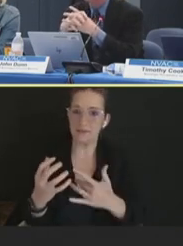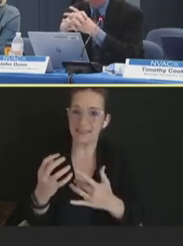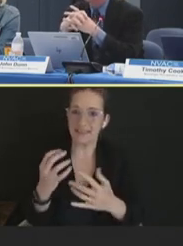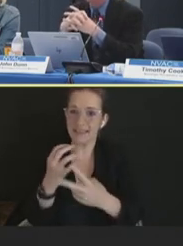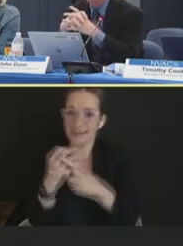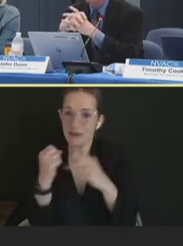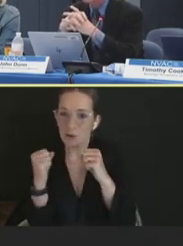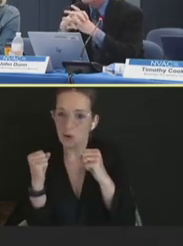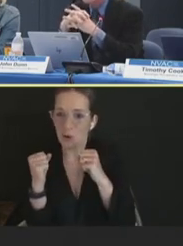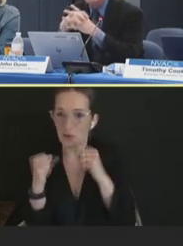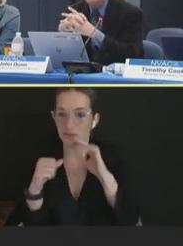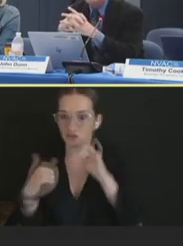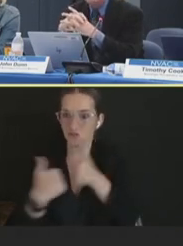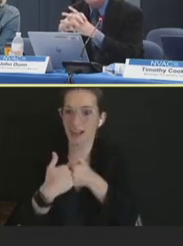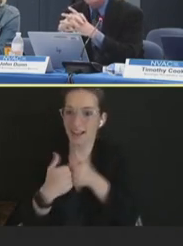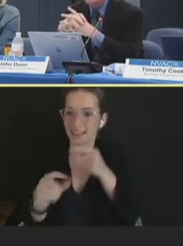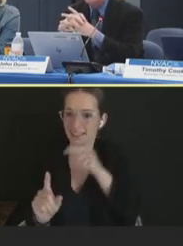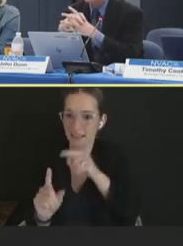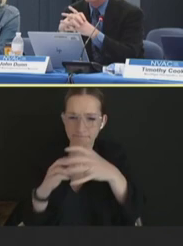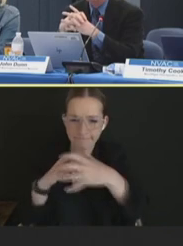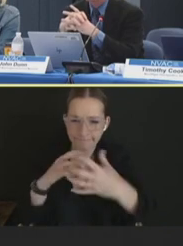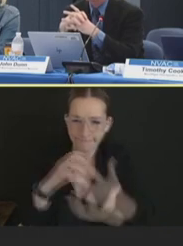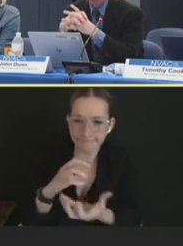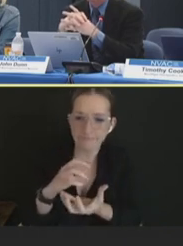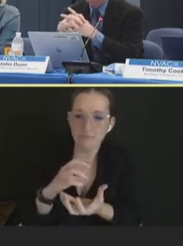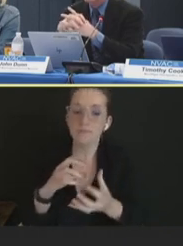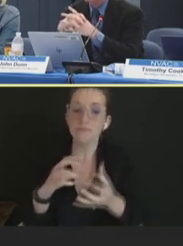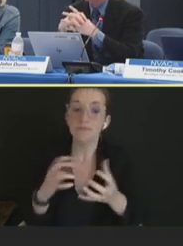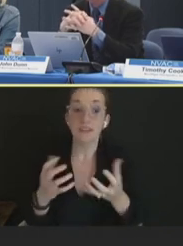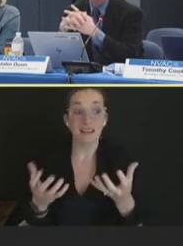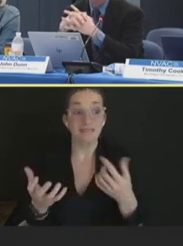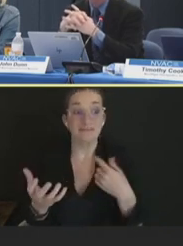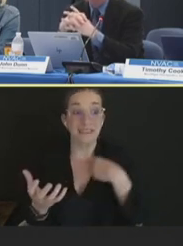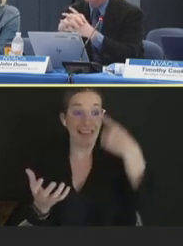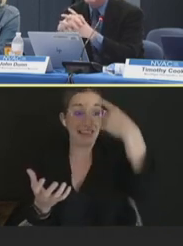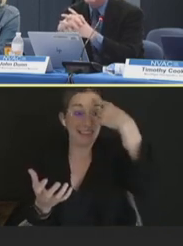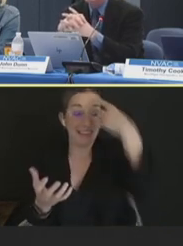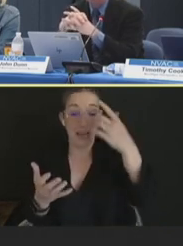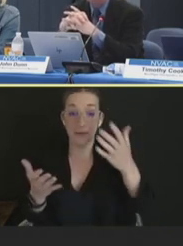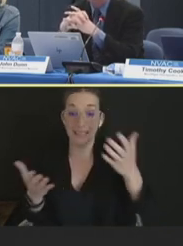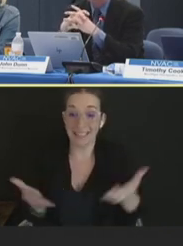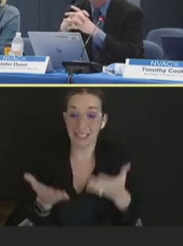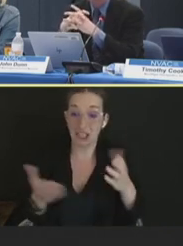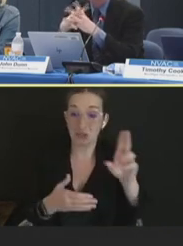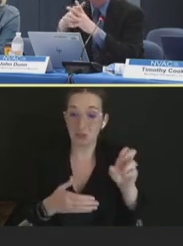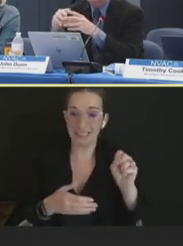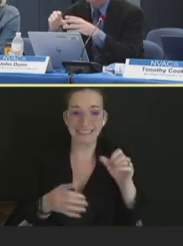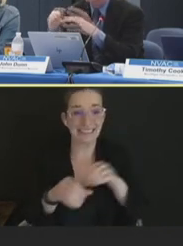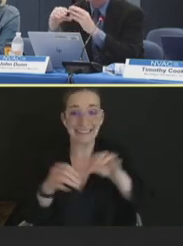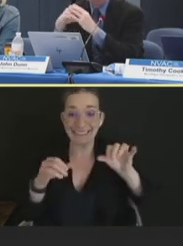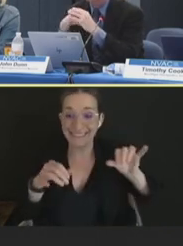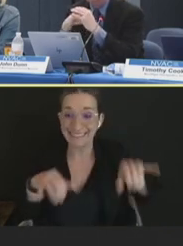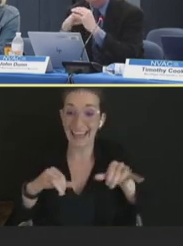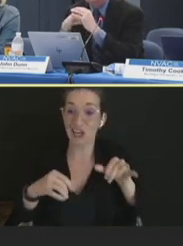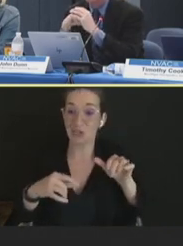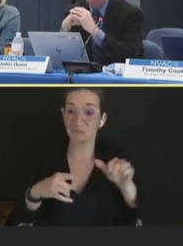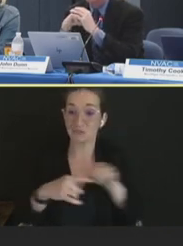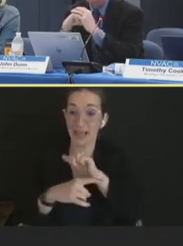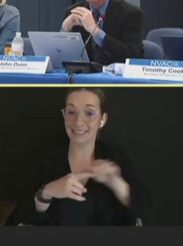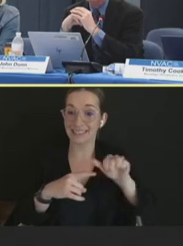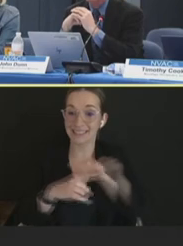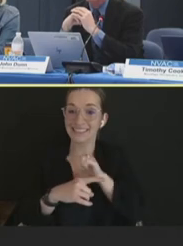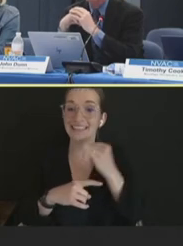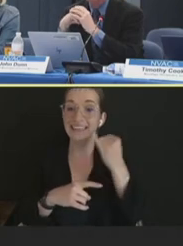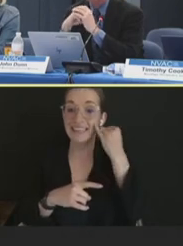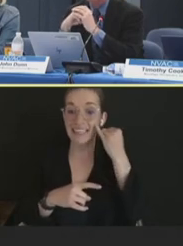in parts of the U.S., even in standard practices, if these ever got to a